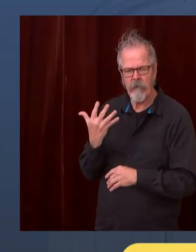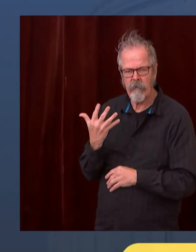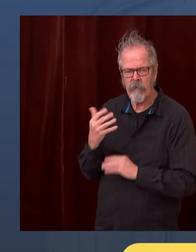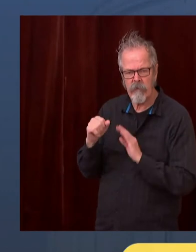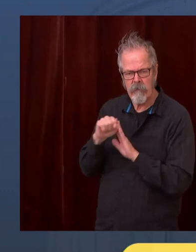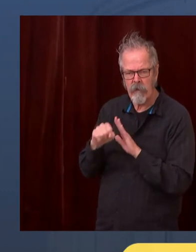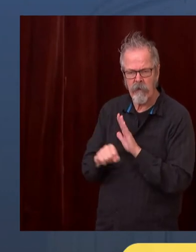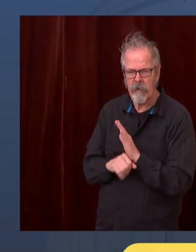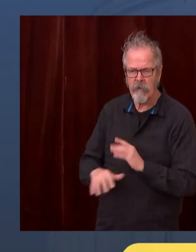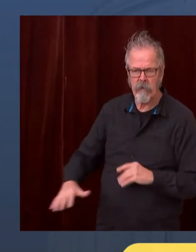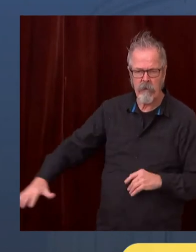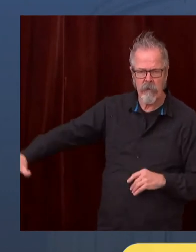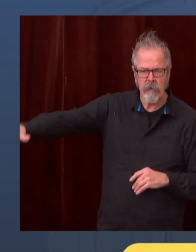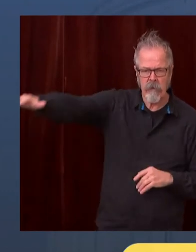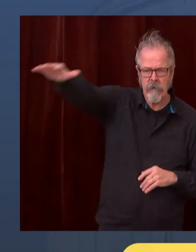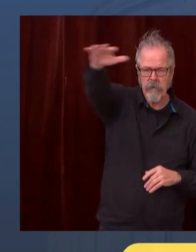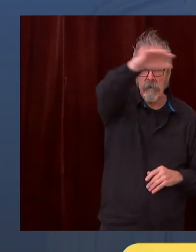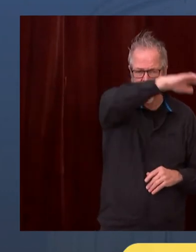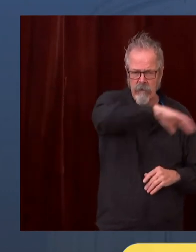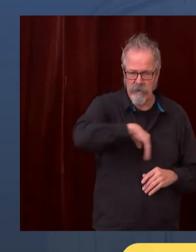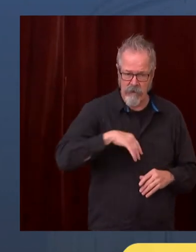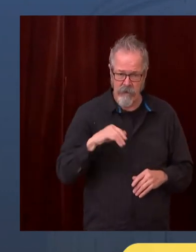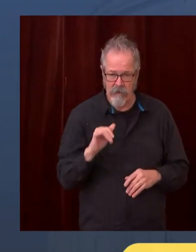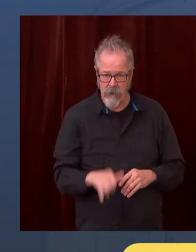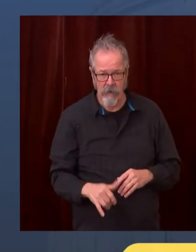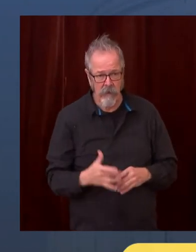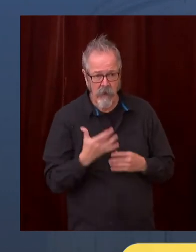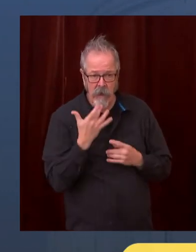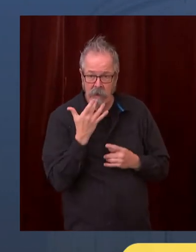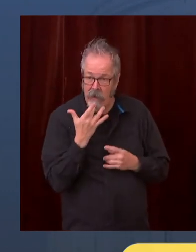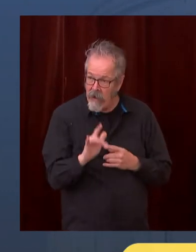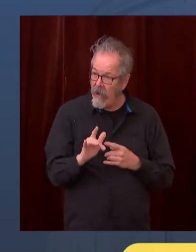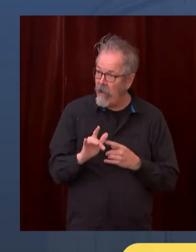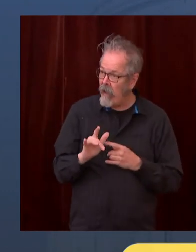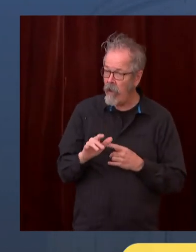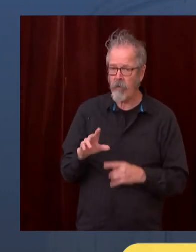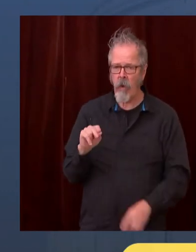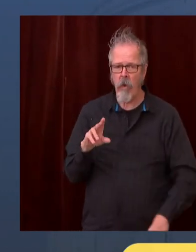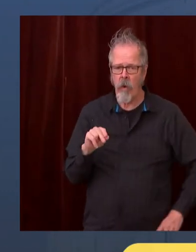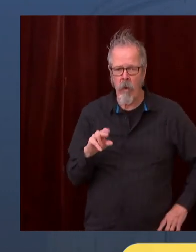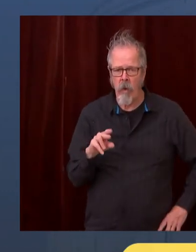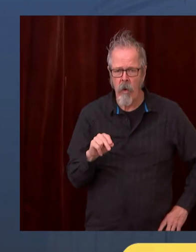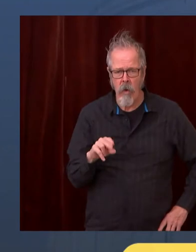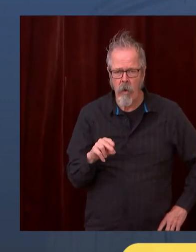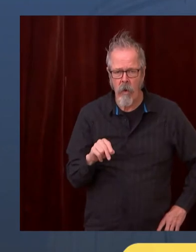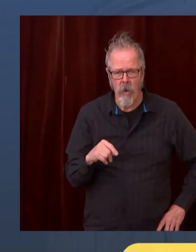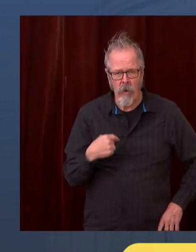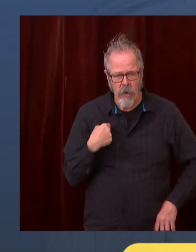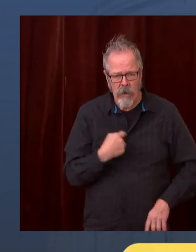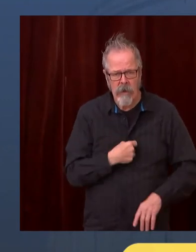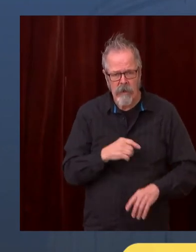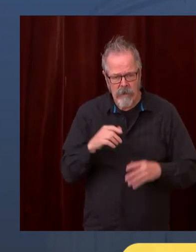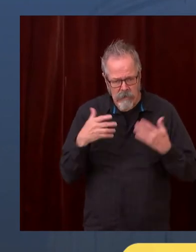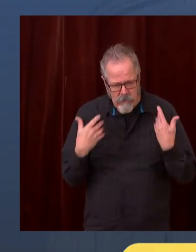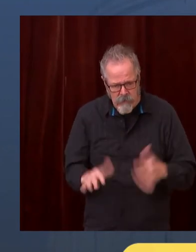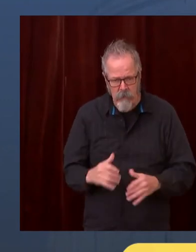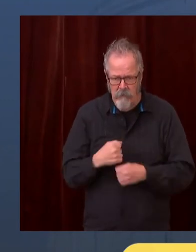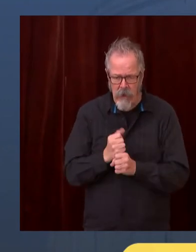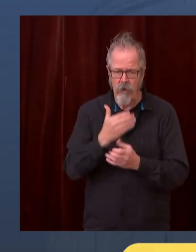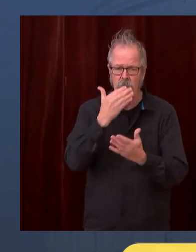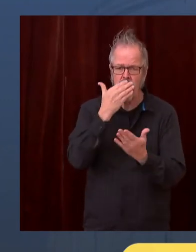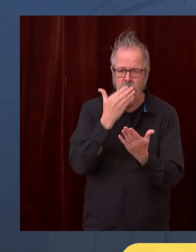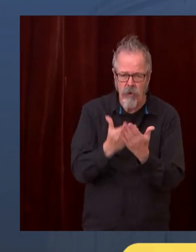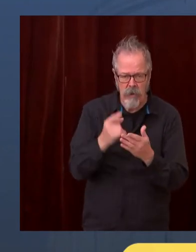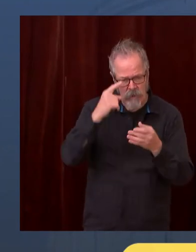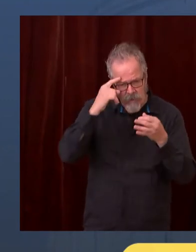happened by accident or just luck. It's because we've made some good decisions, and John has been principally responsible for that,